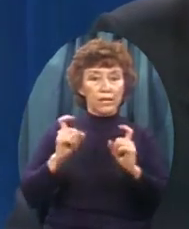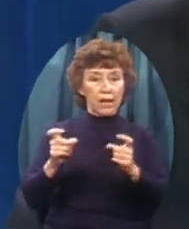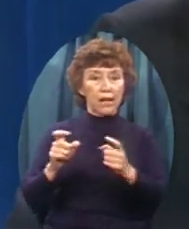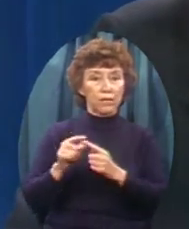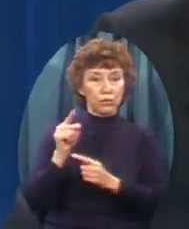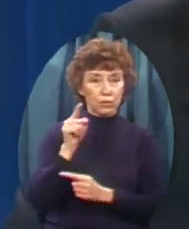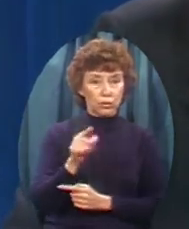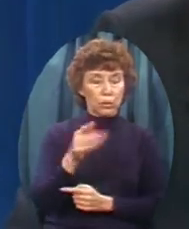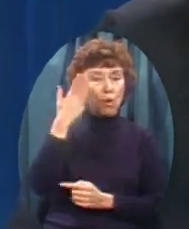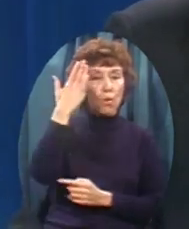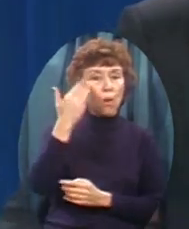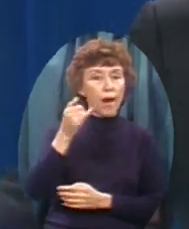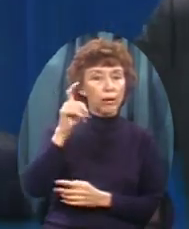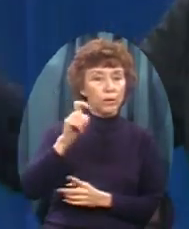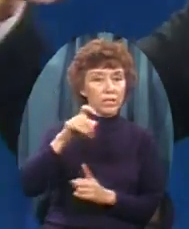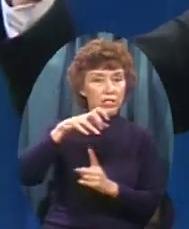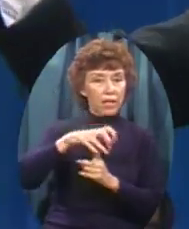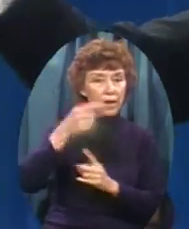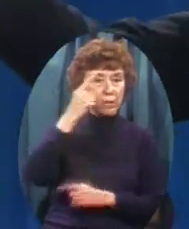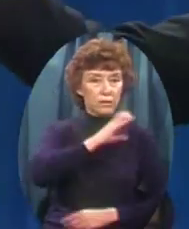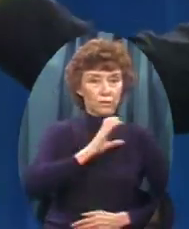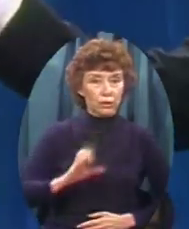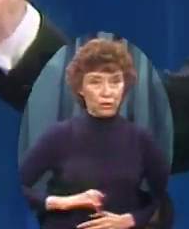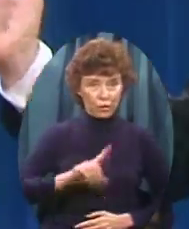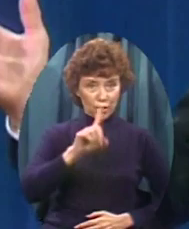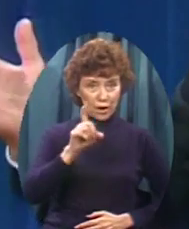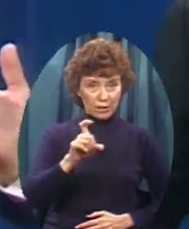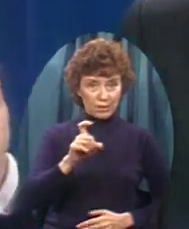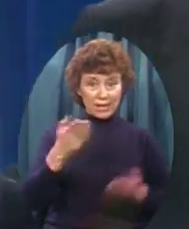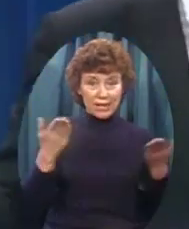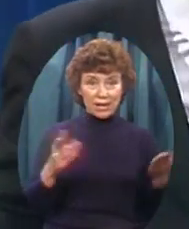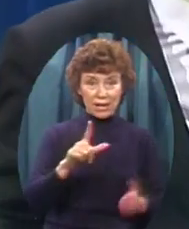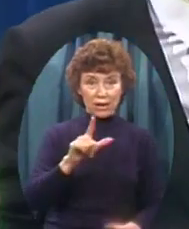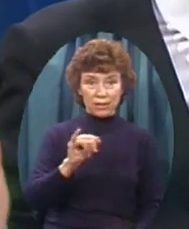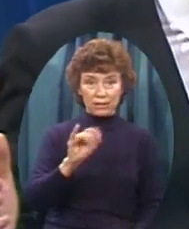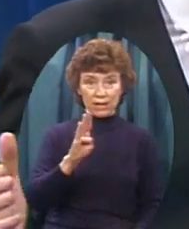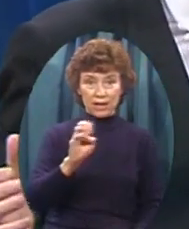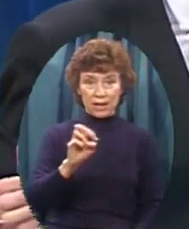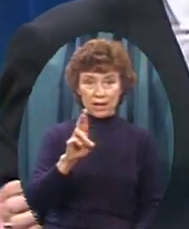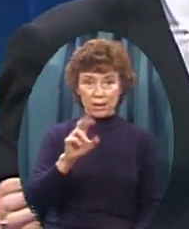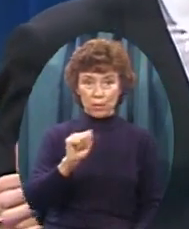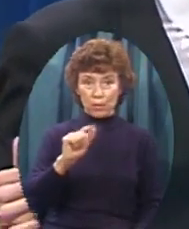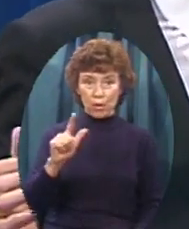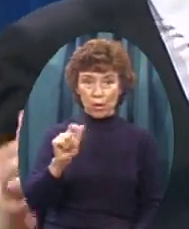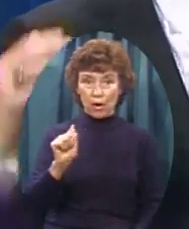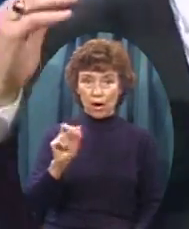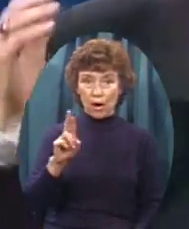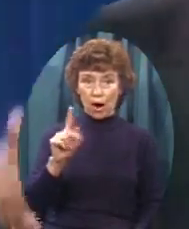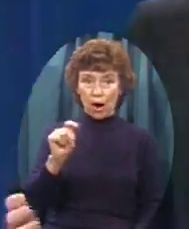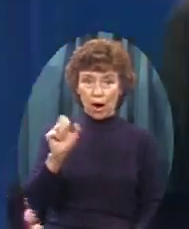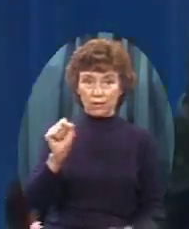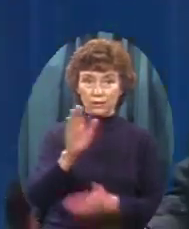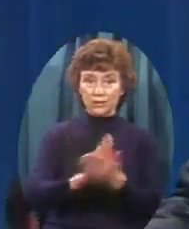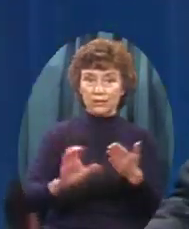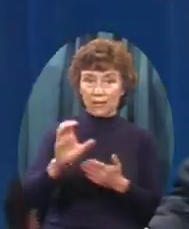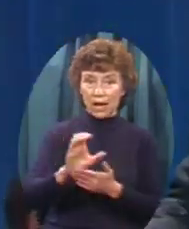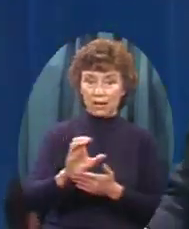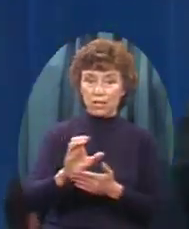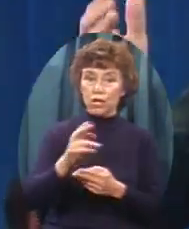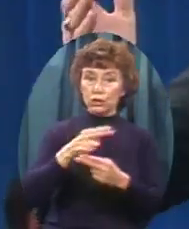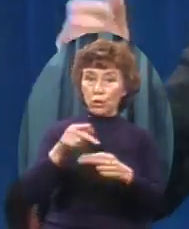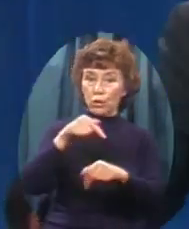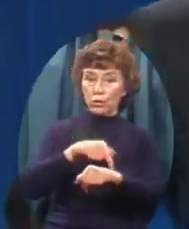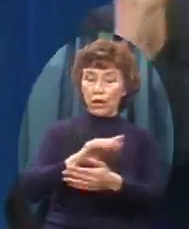Christ We have a liberal Arts institution here It will soon be A university We are fully accredited